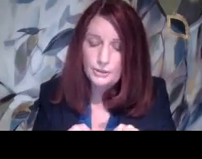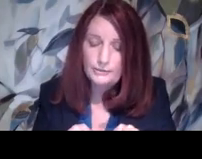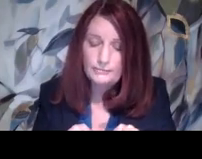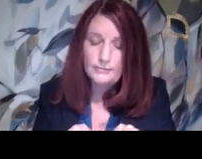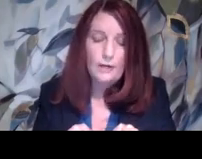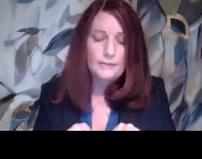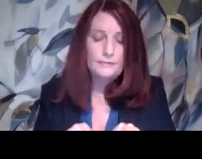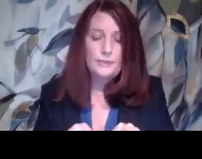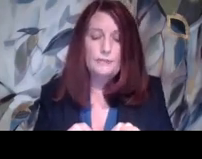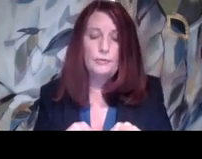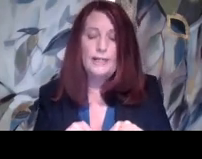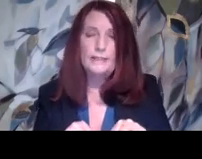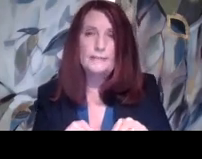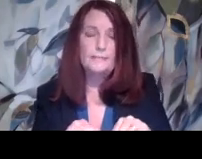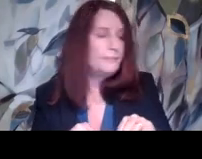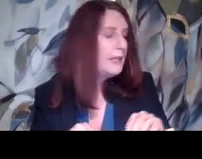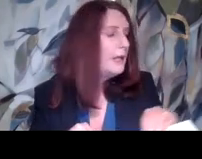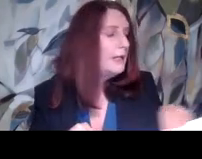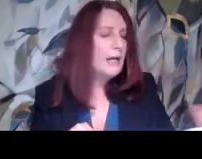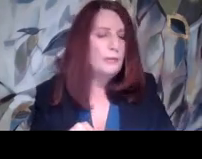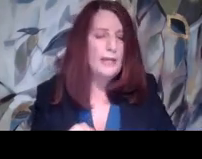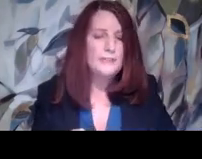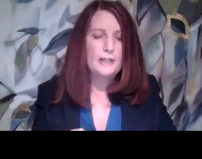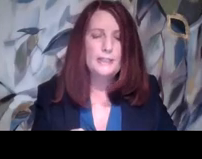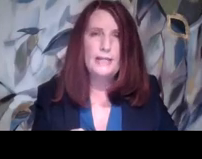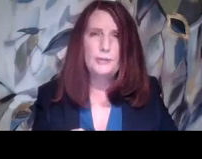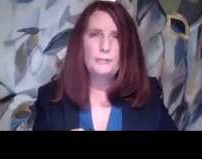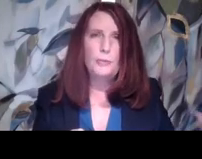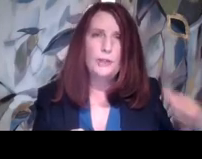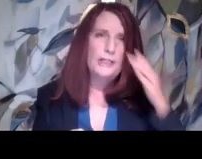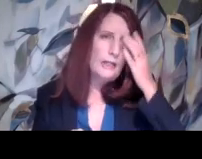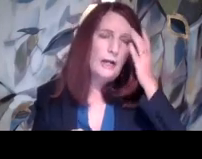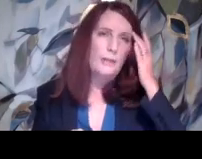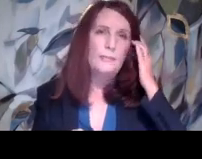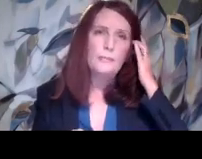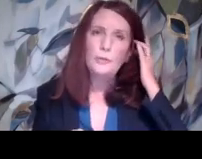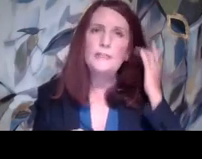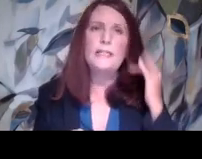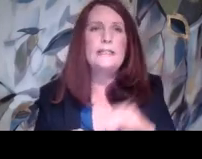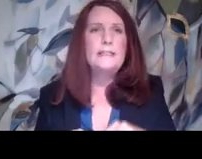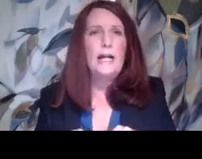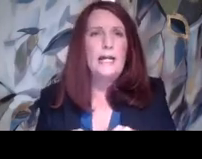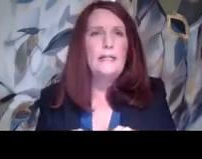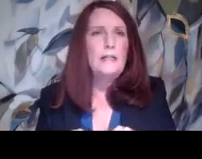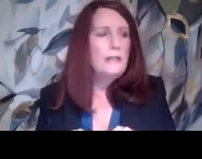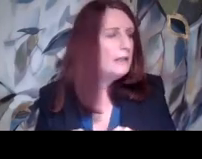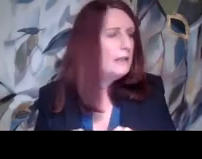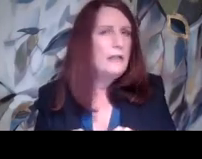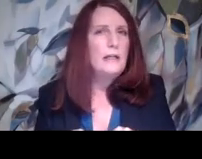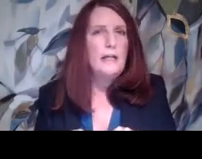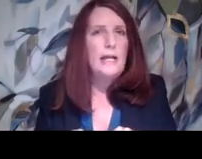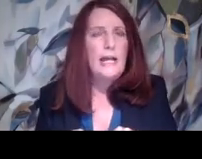of Education, Office for Civil Rights. Now we gave some examples, but we're going to, um, move to the next slide.